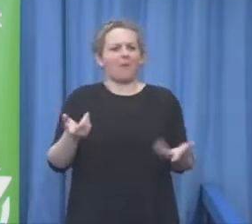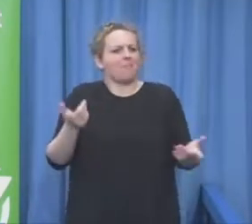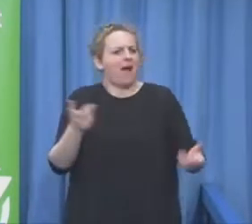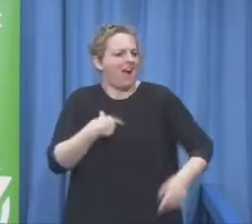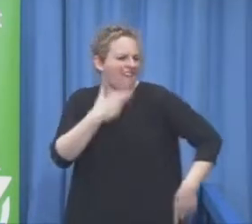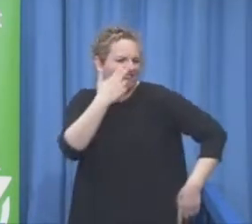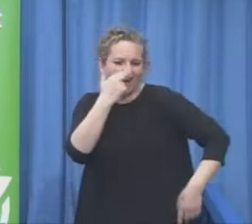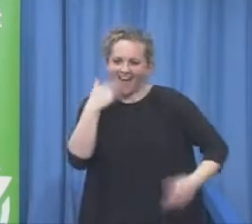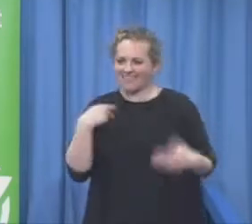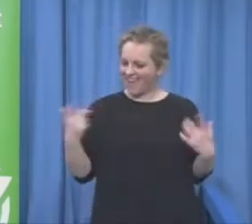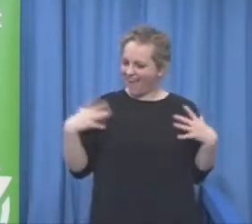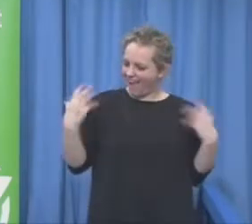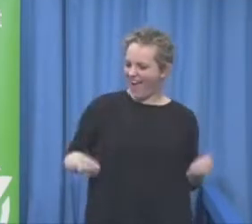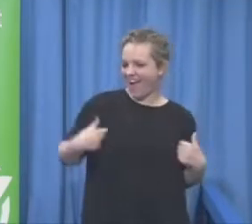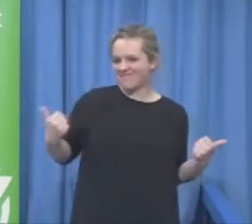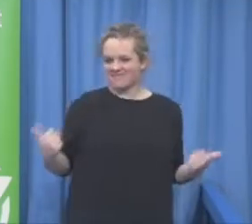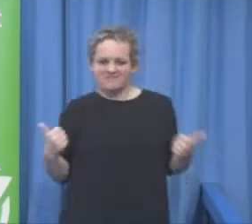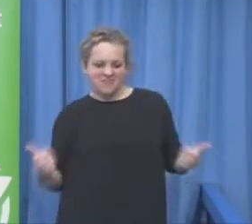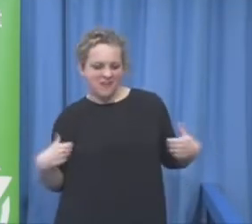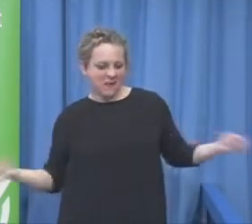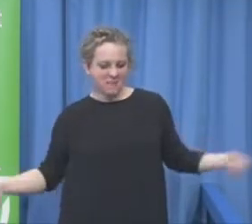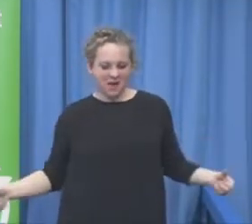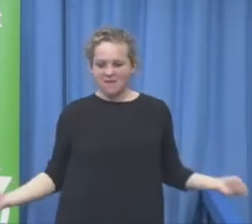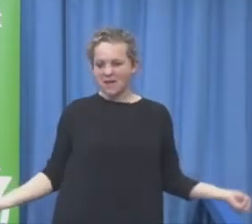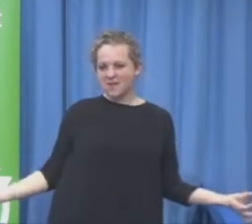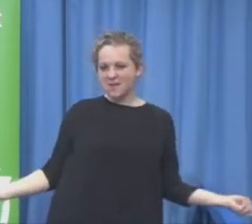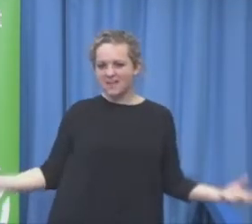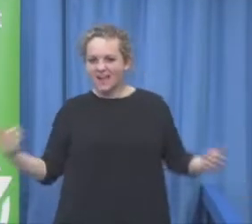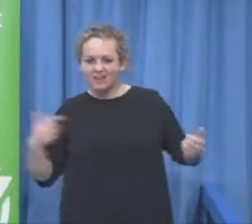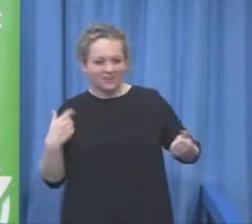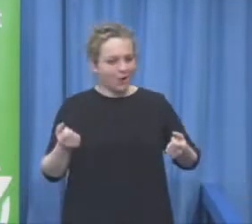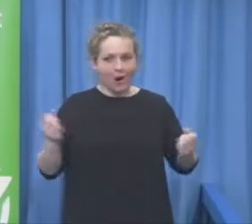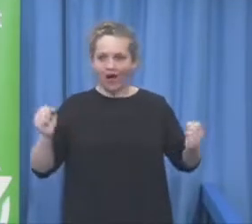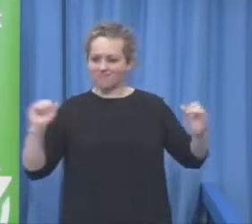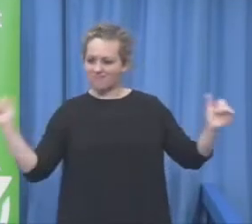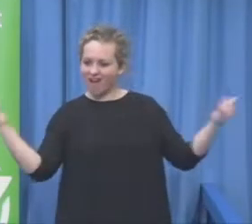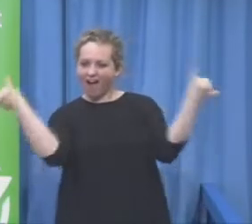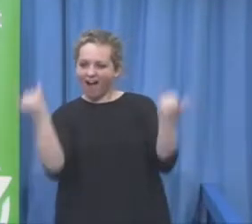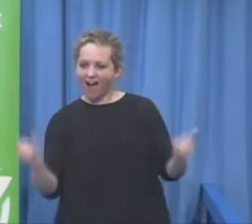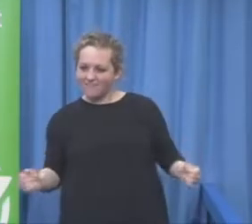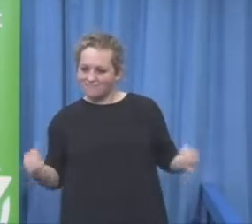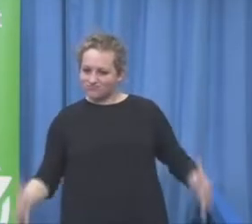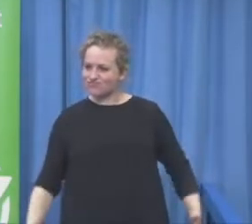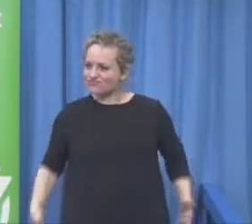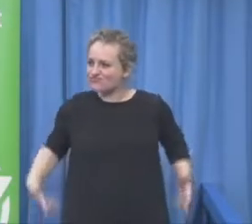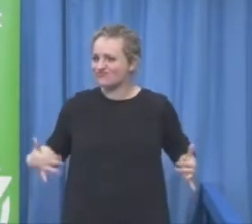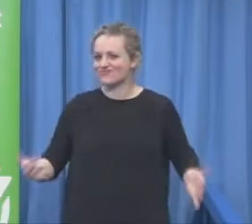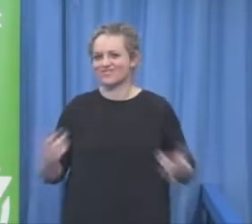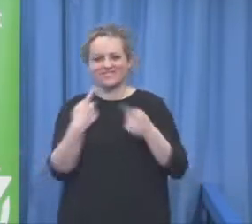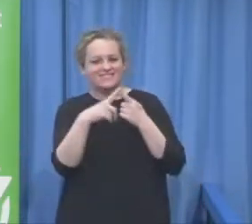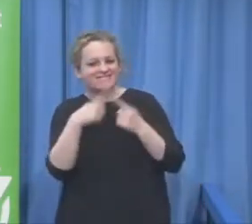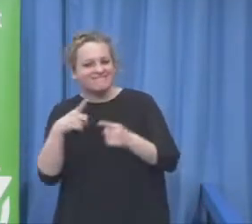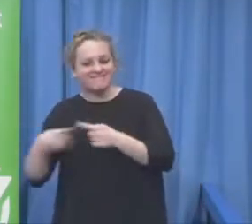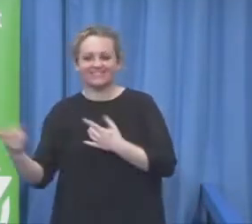from solution around disability we are one of these touchable book store